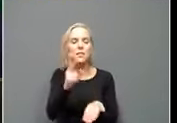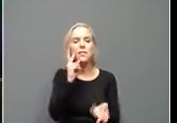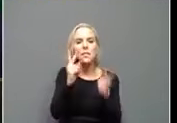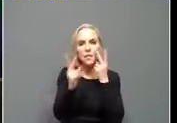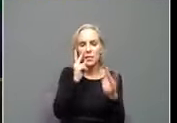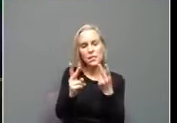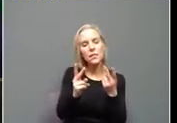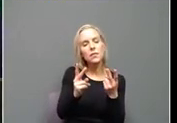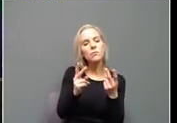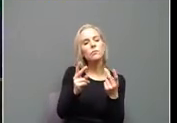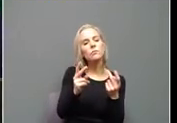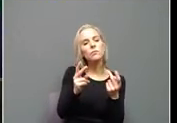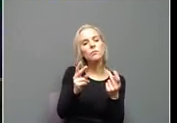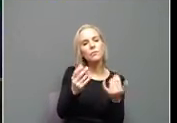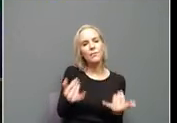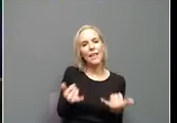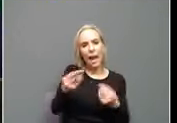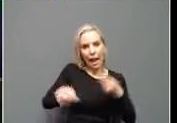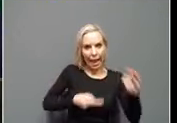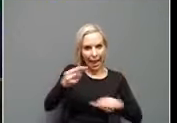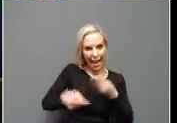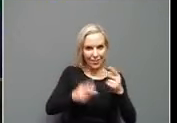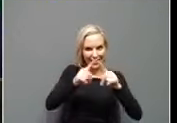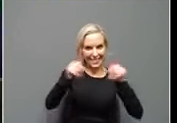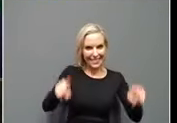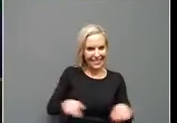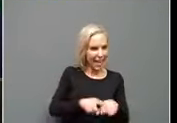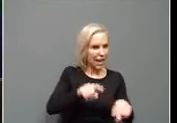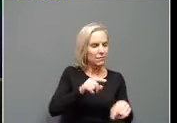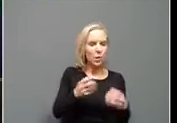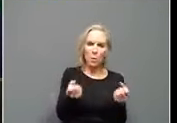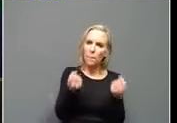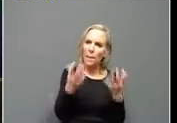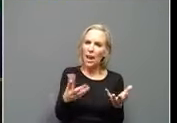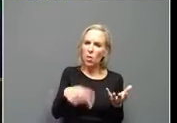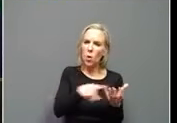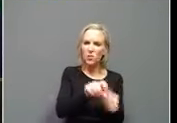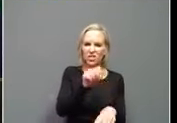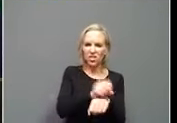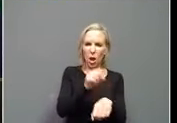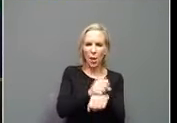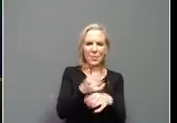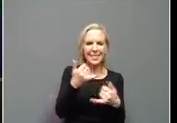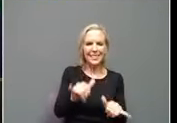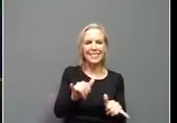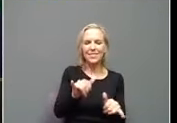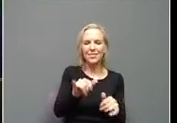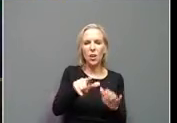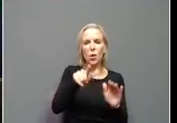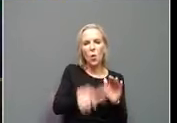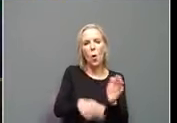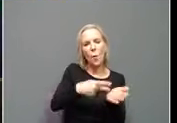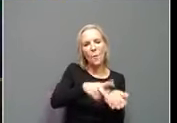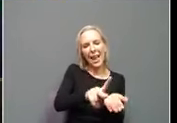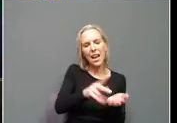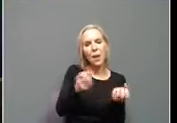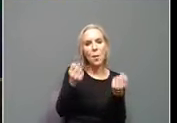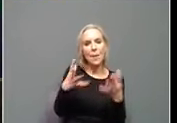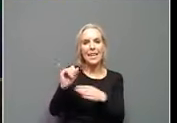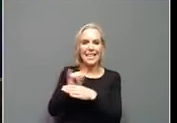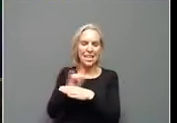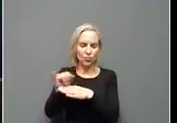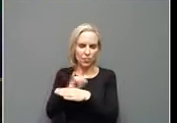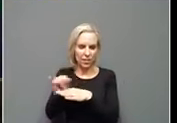now hiring signs, but many of those jobs are still lower paying and a lot of industries are, um,